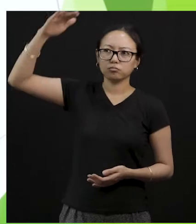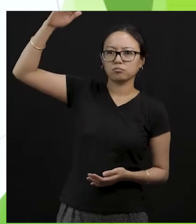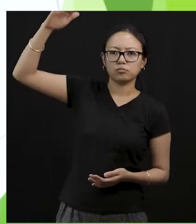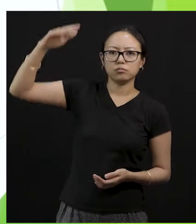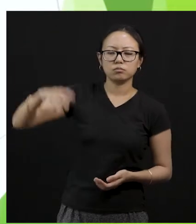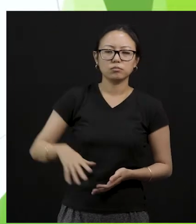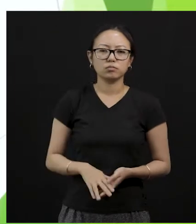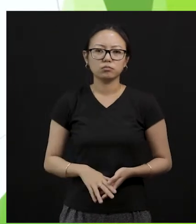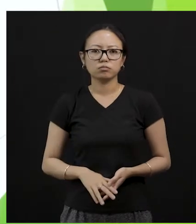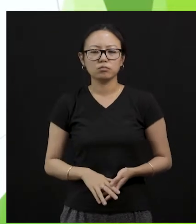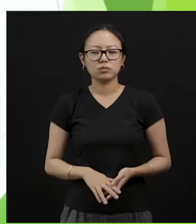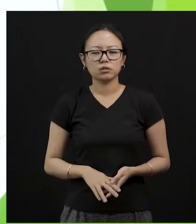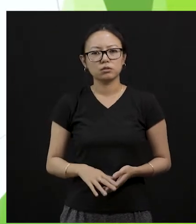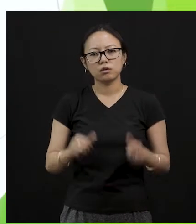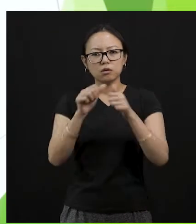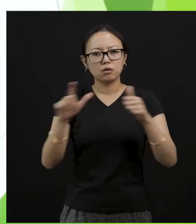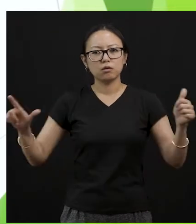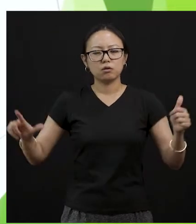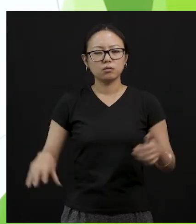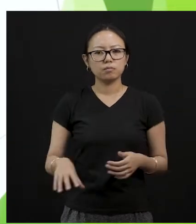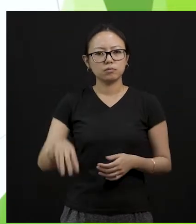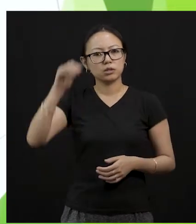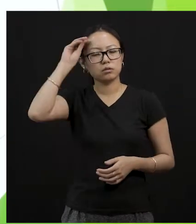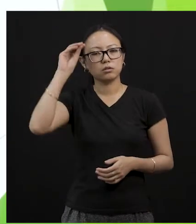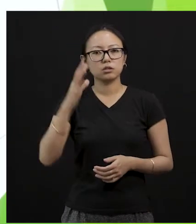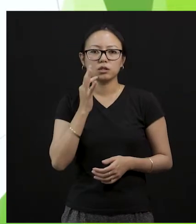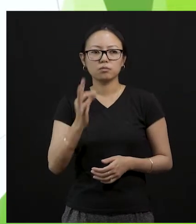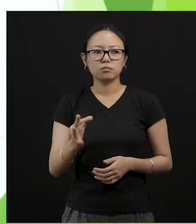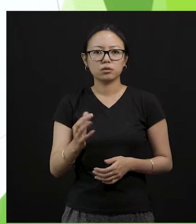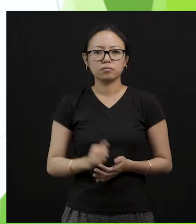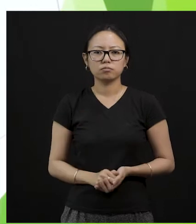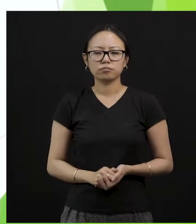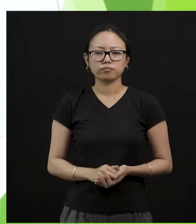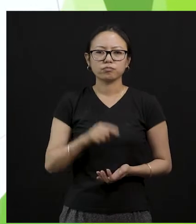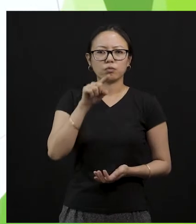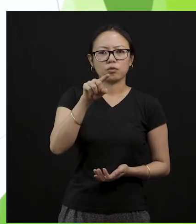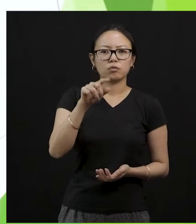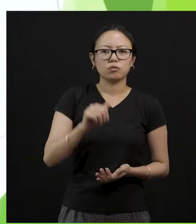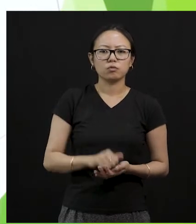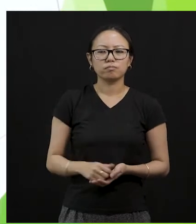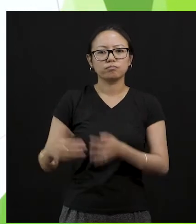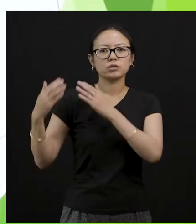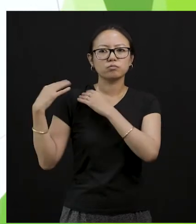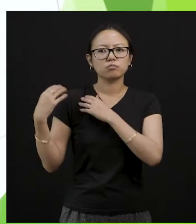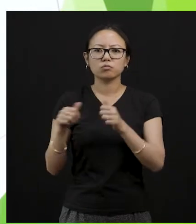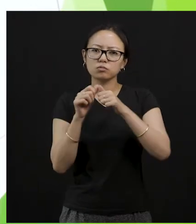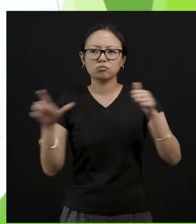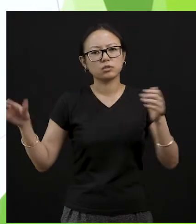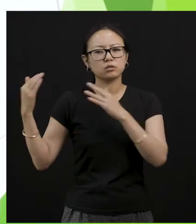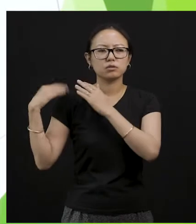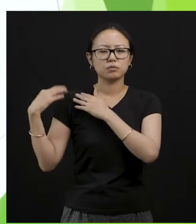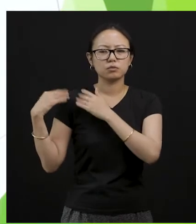living? We are living on the earth so it is our responsibility to protect and look after the earth right.